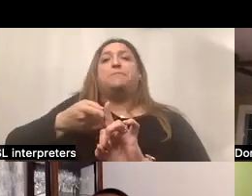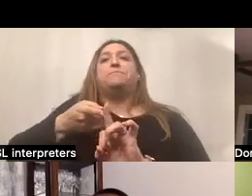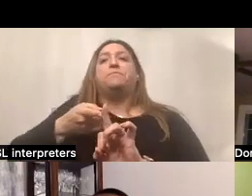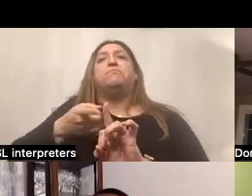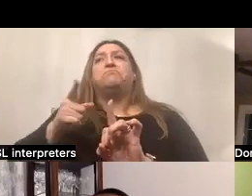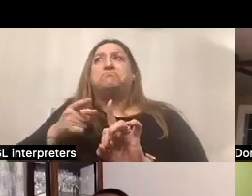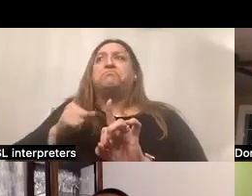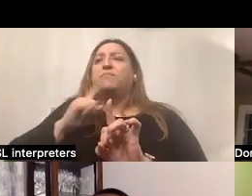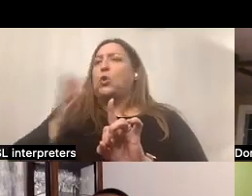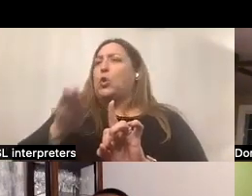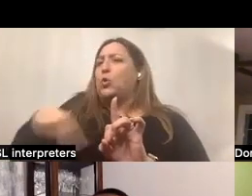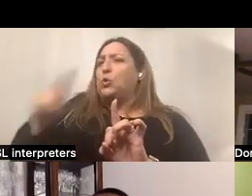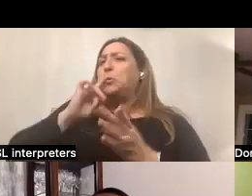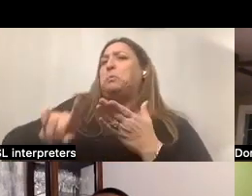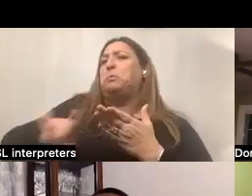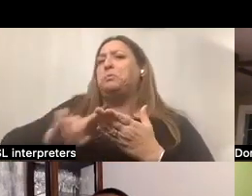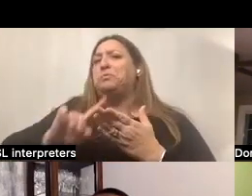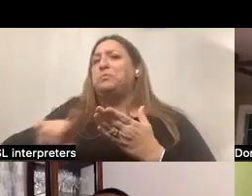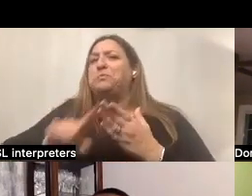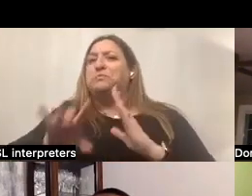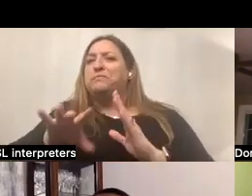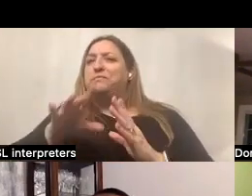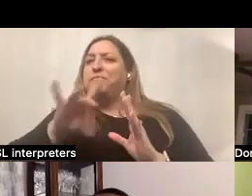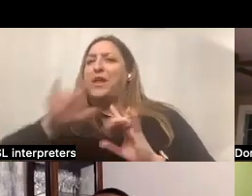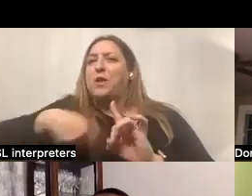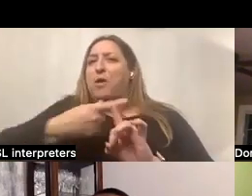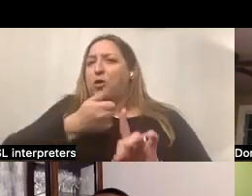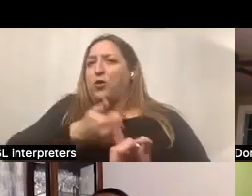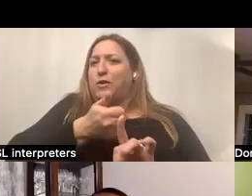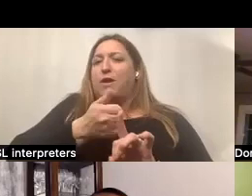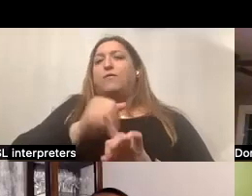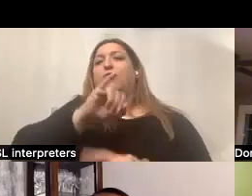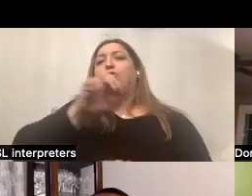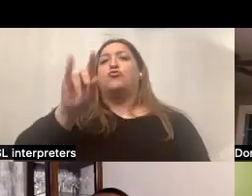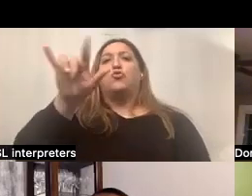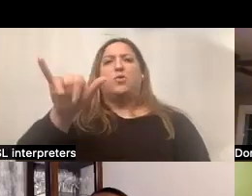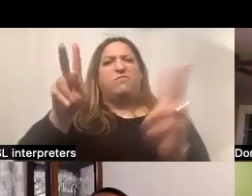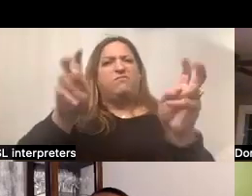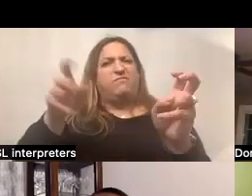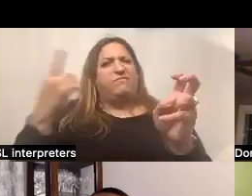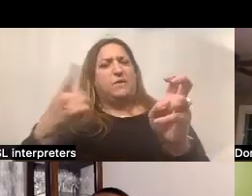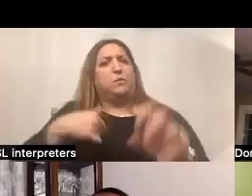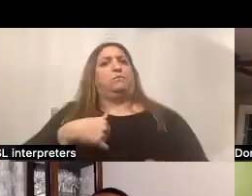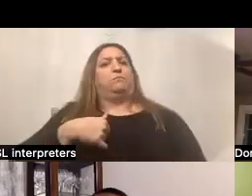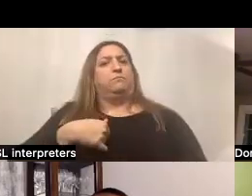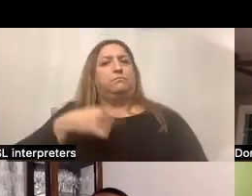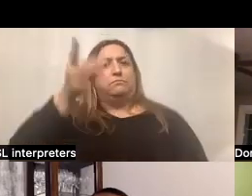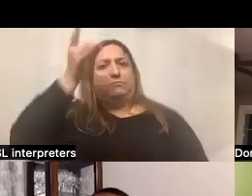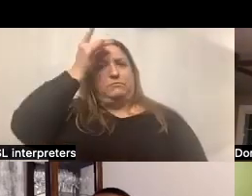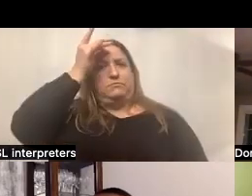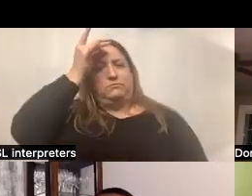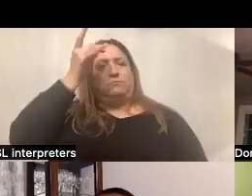encourage you to check her out. But Judy said something that sticks with me, and that